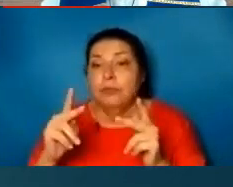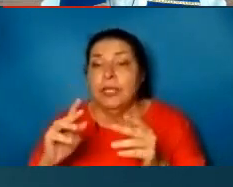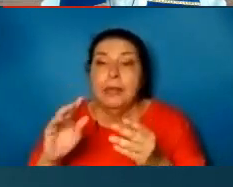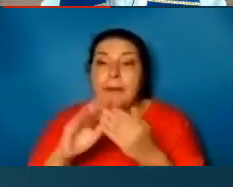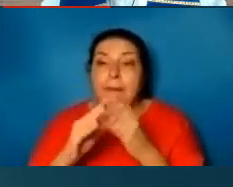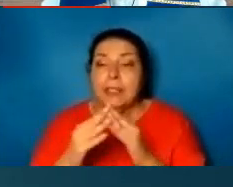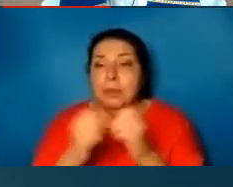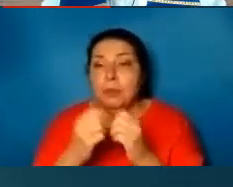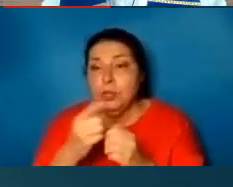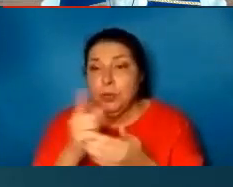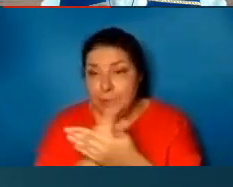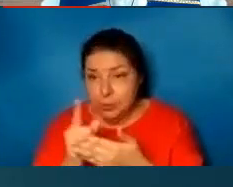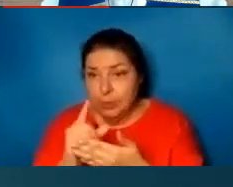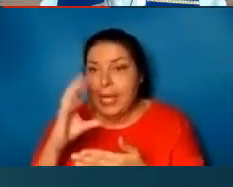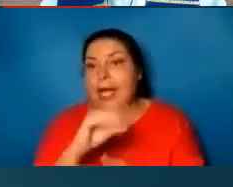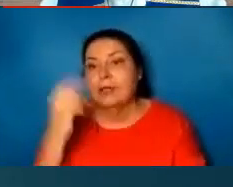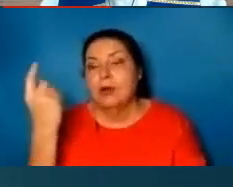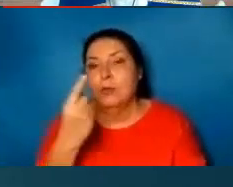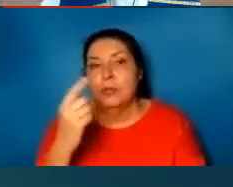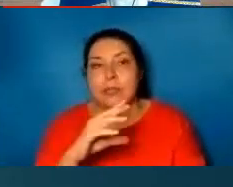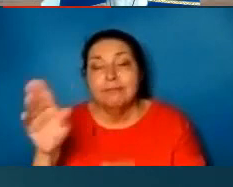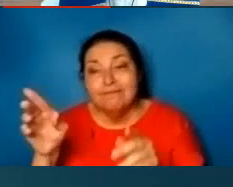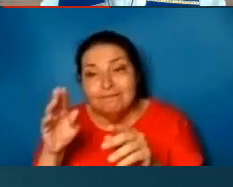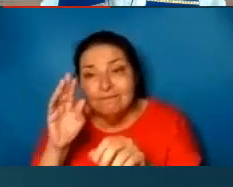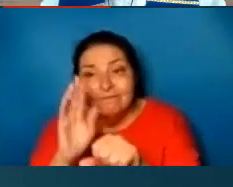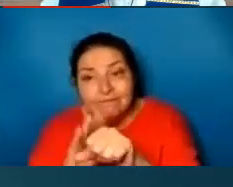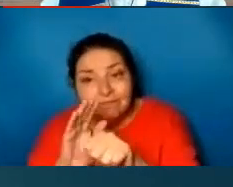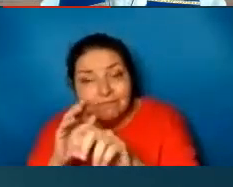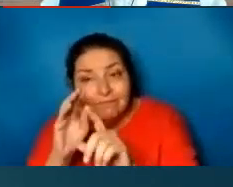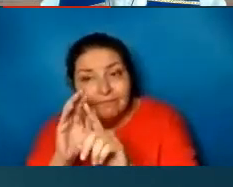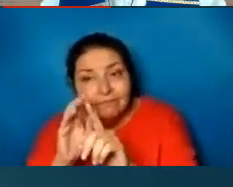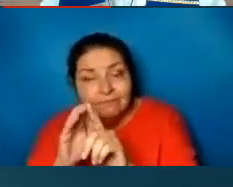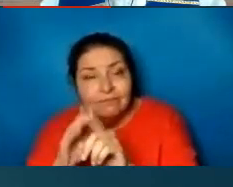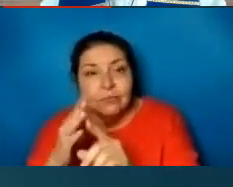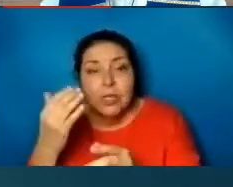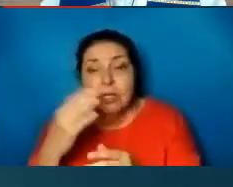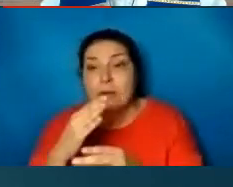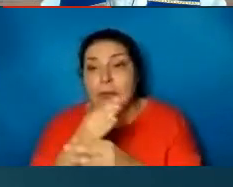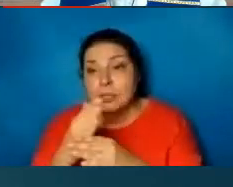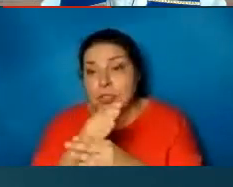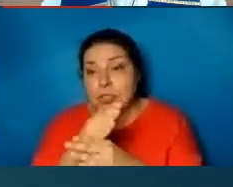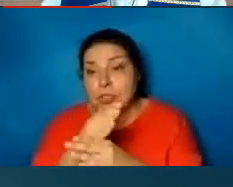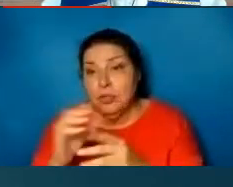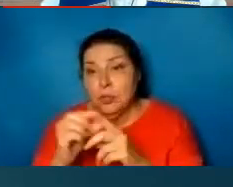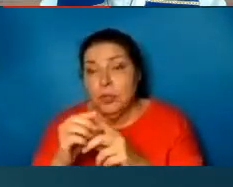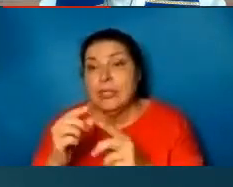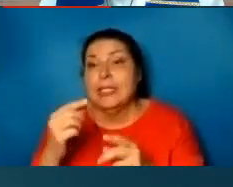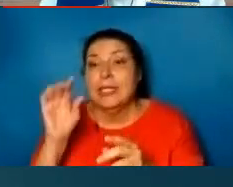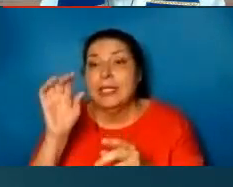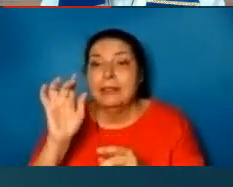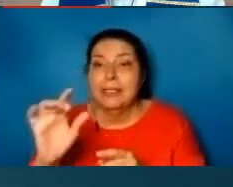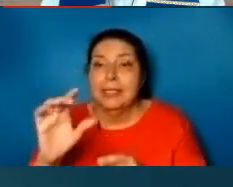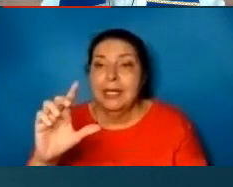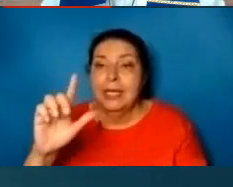this week and always. And as a note, to help us share the word, please hit like, subscribe, and share